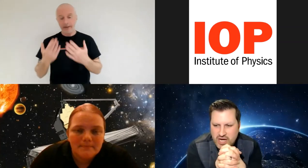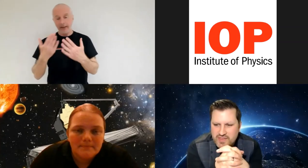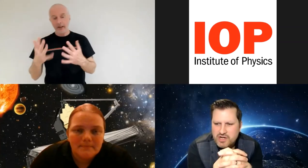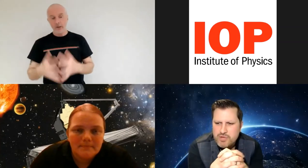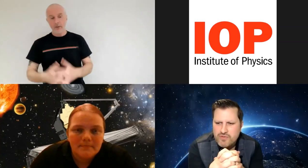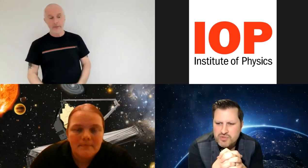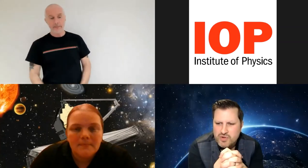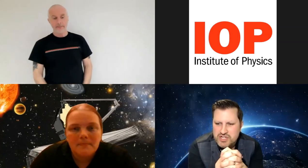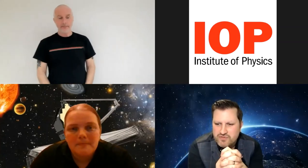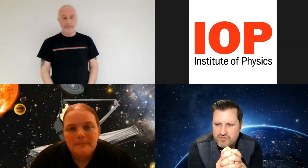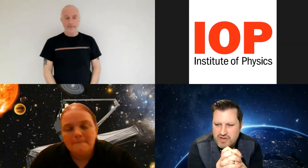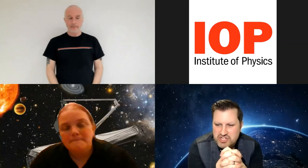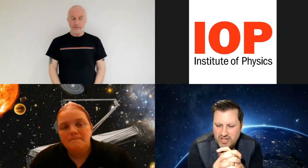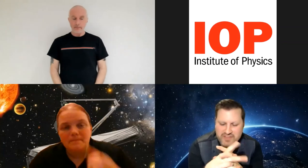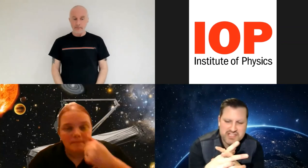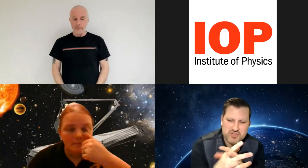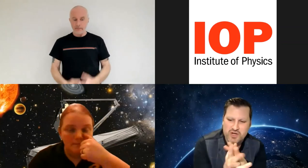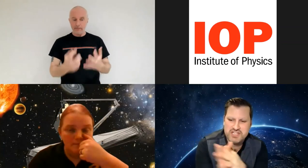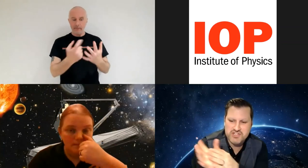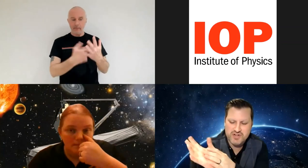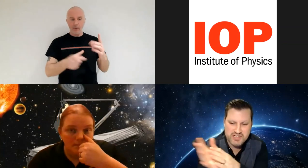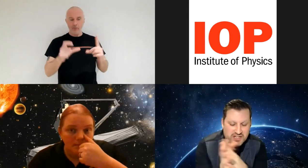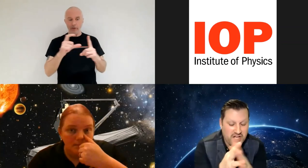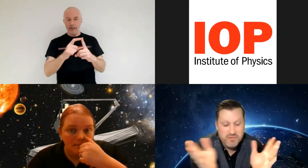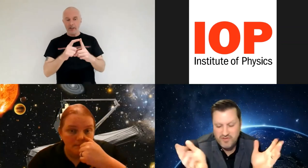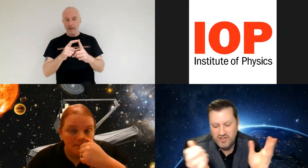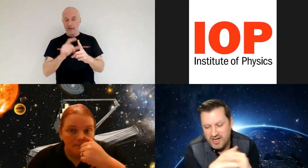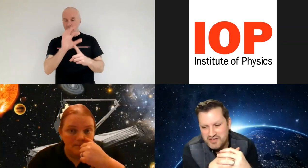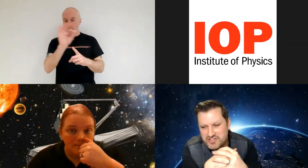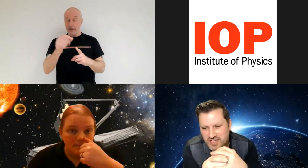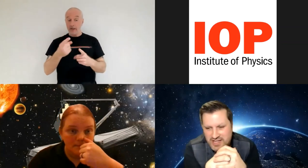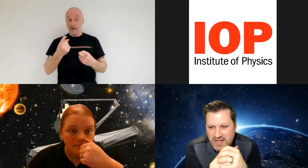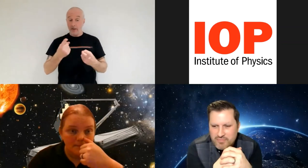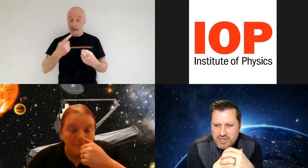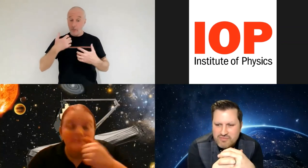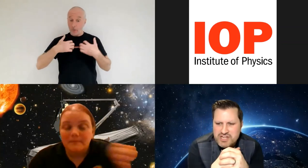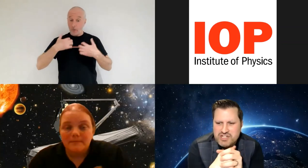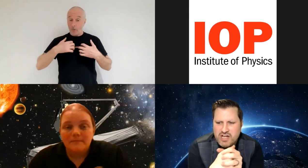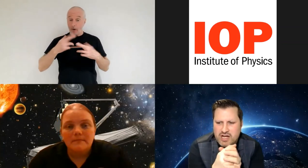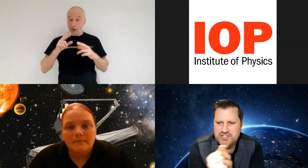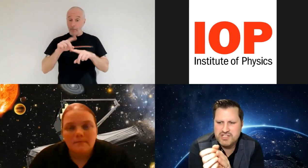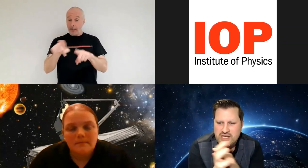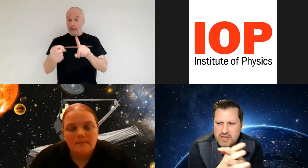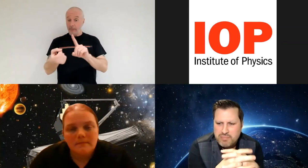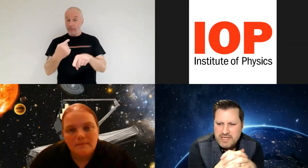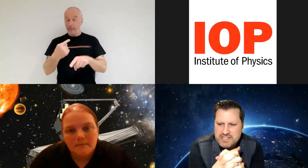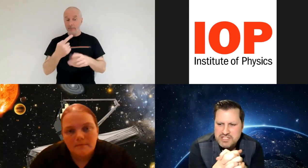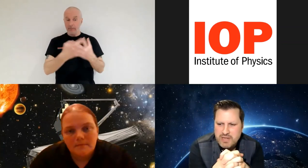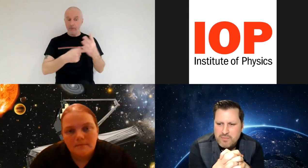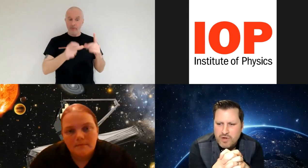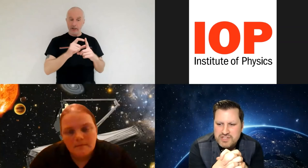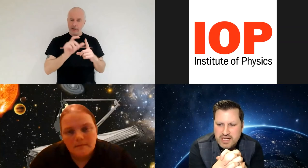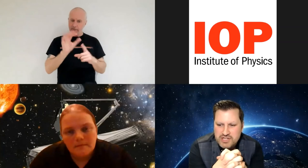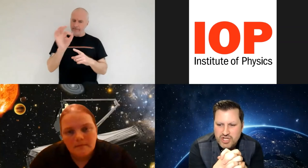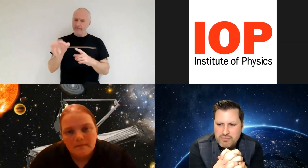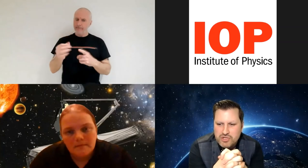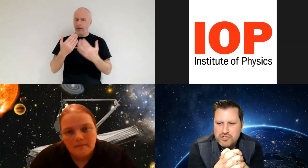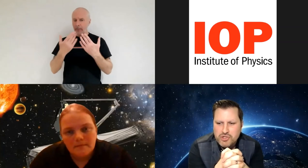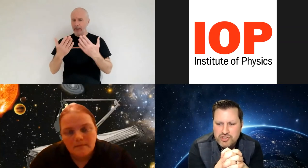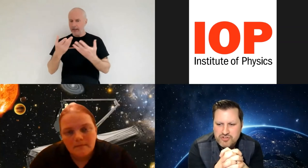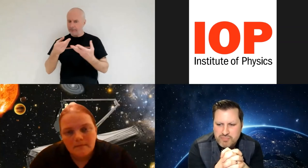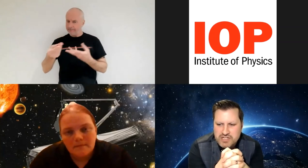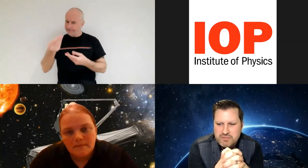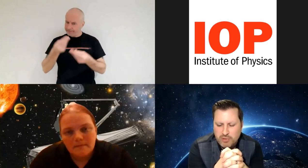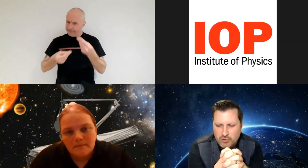brilliant uh then i'm move on to a question from richard i think this is quite interesting i hope we've got the answer um richard asks uh please explain why the telescope